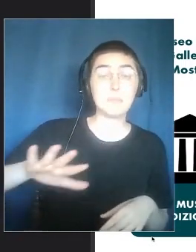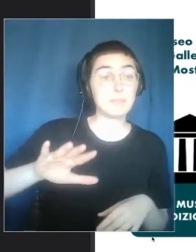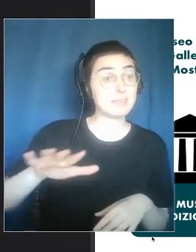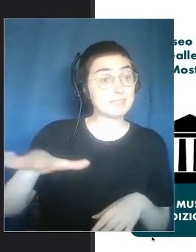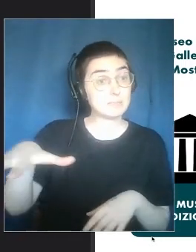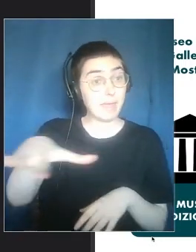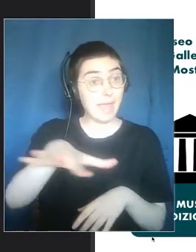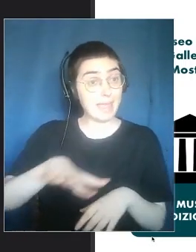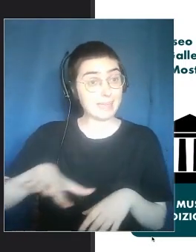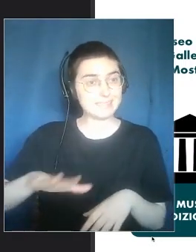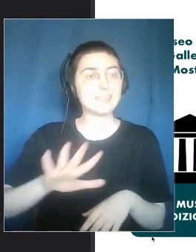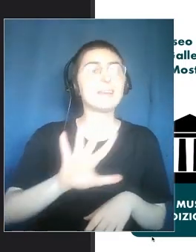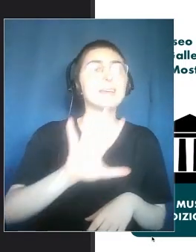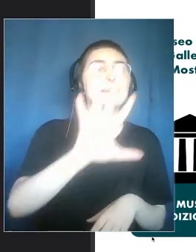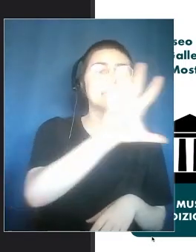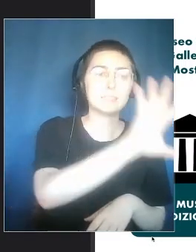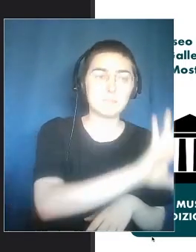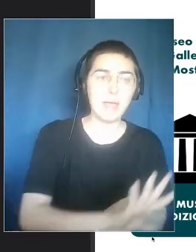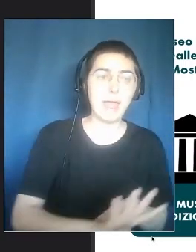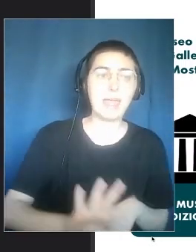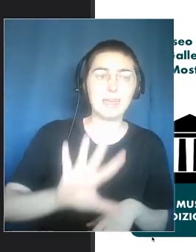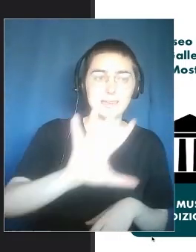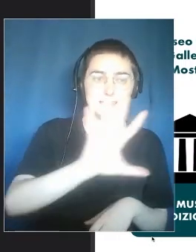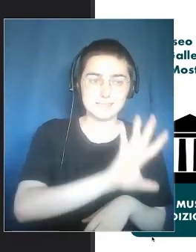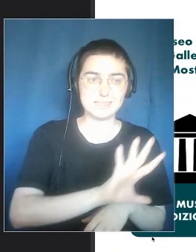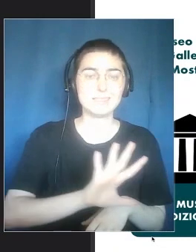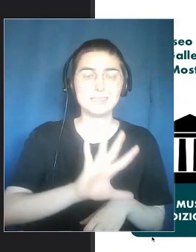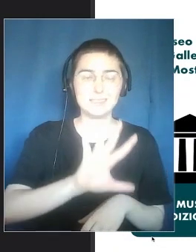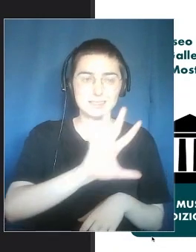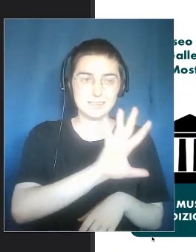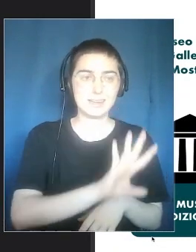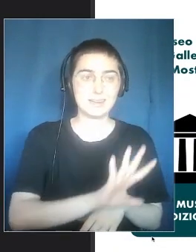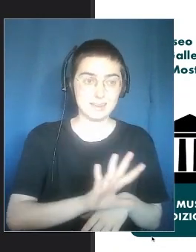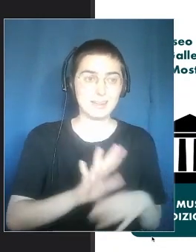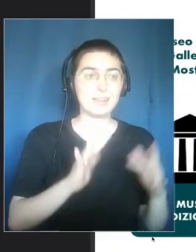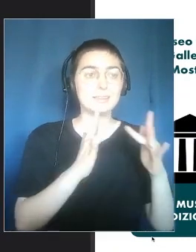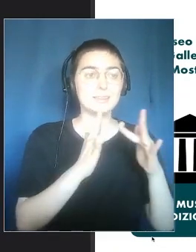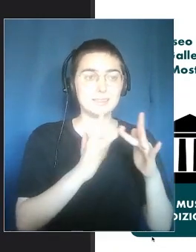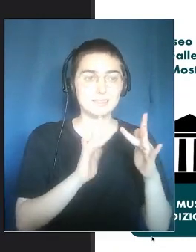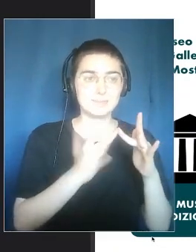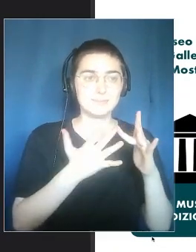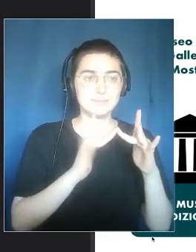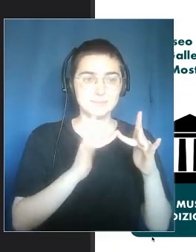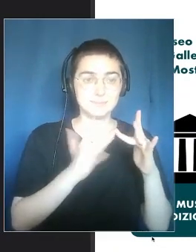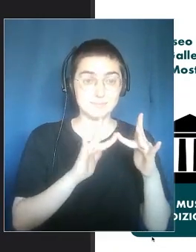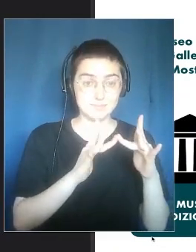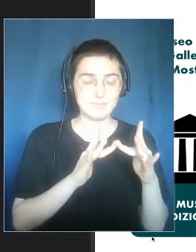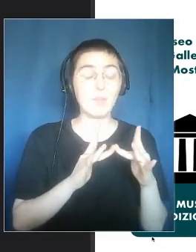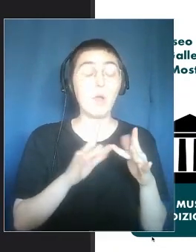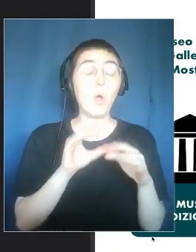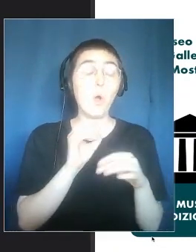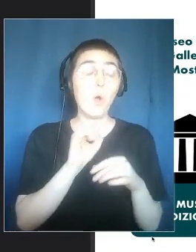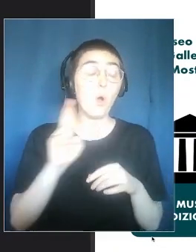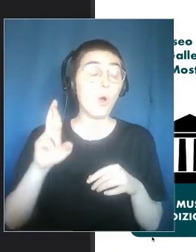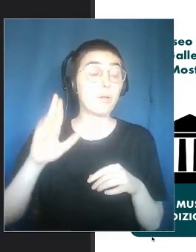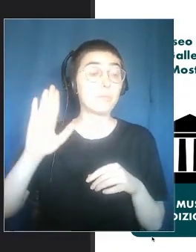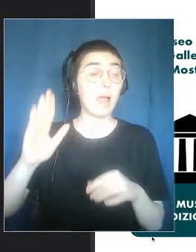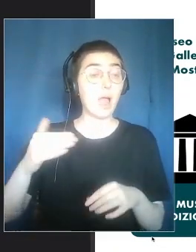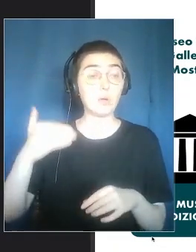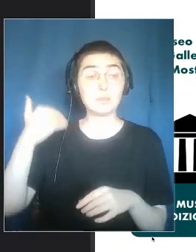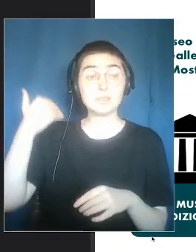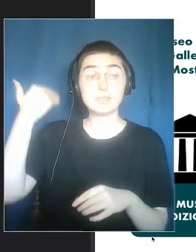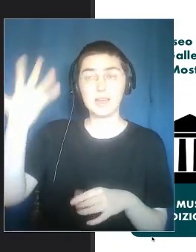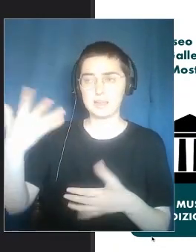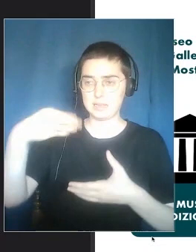space of platforms and online platforms. But it's also an external place. Silent plays proves that quite well.